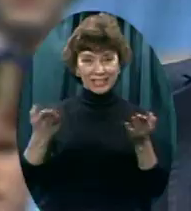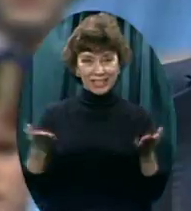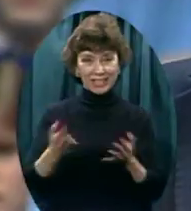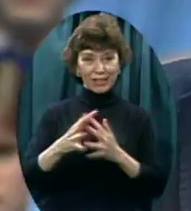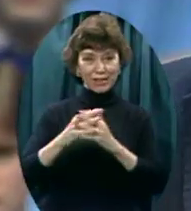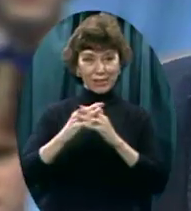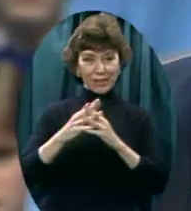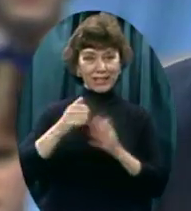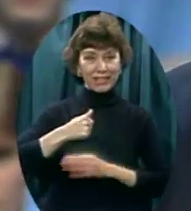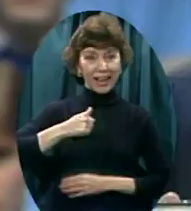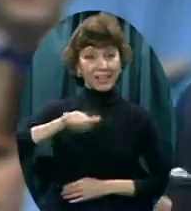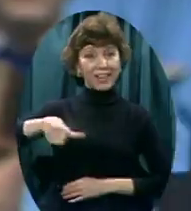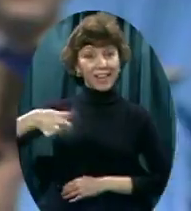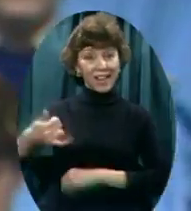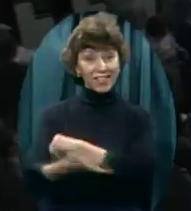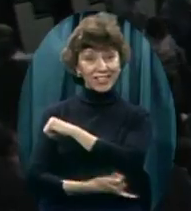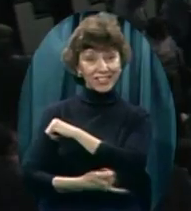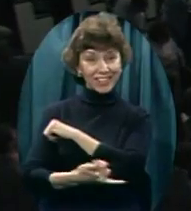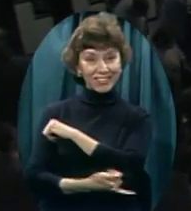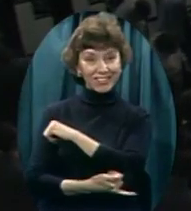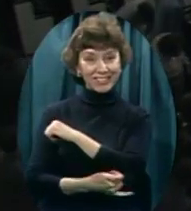Thank you, and you may be seated.